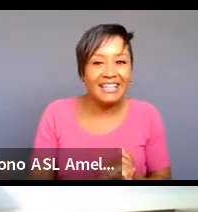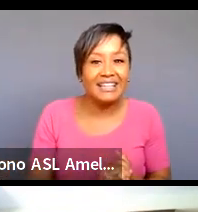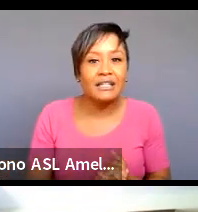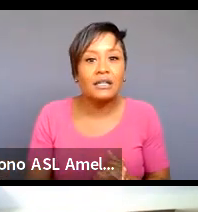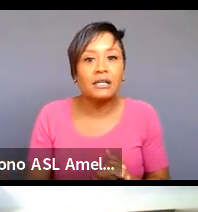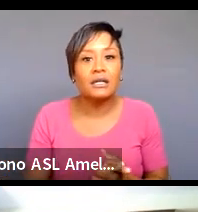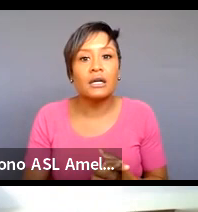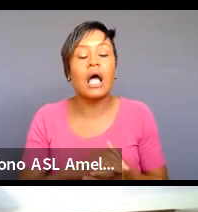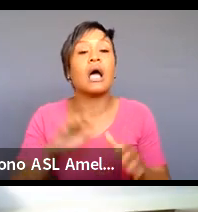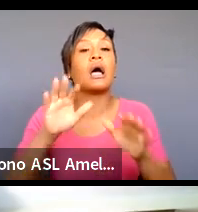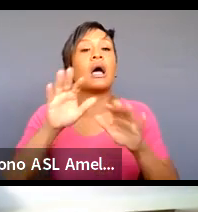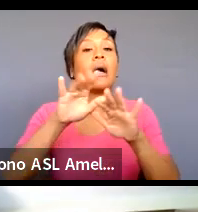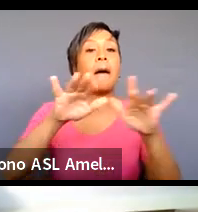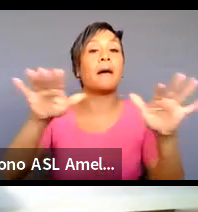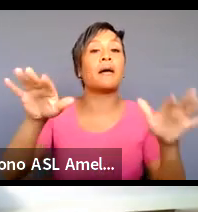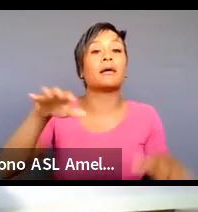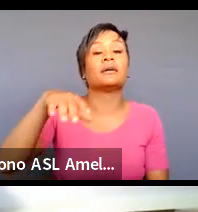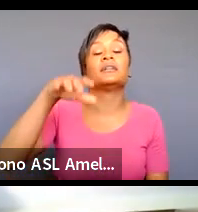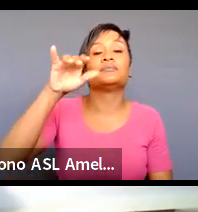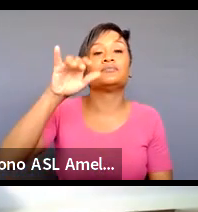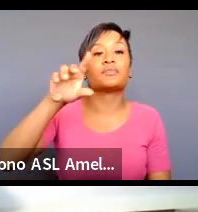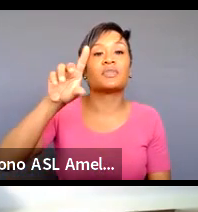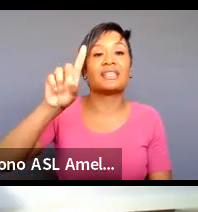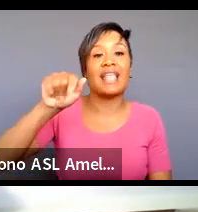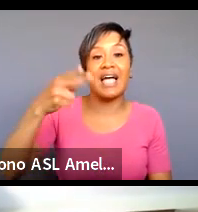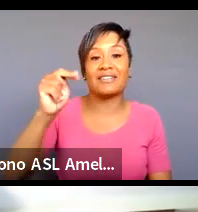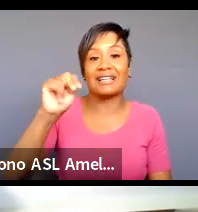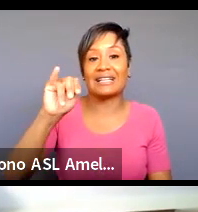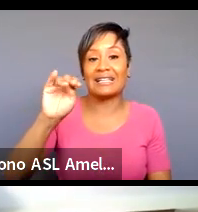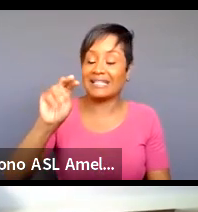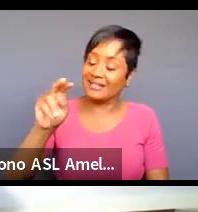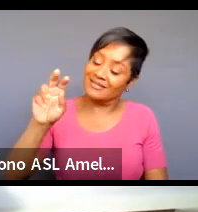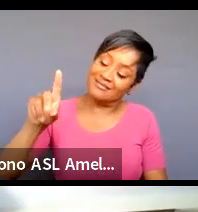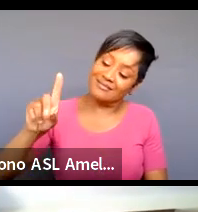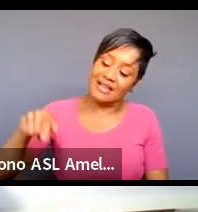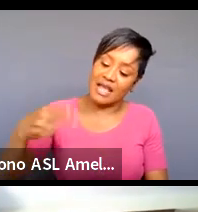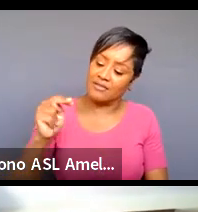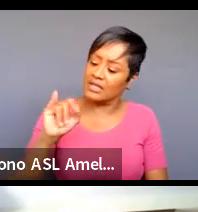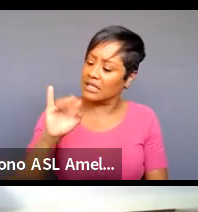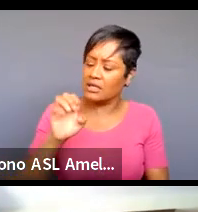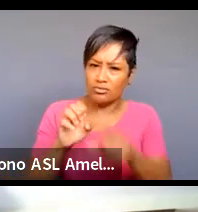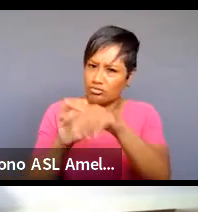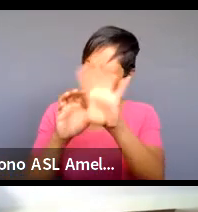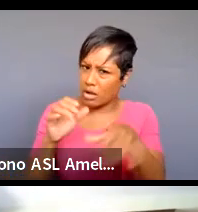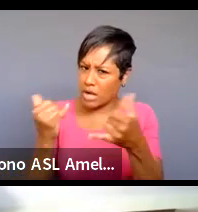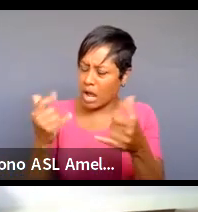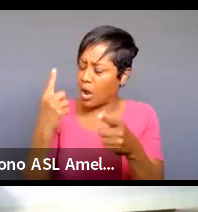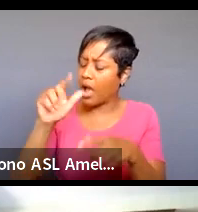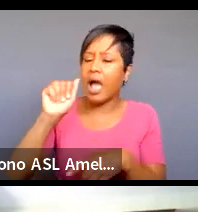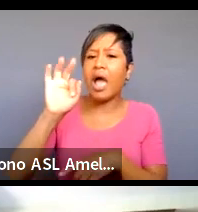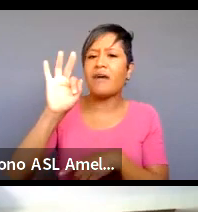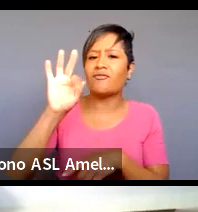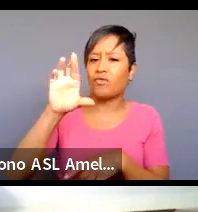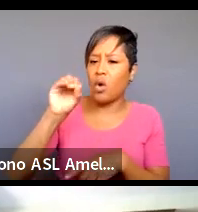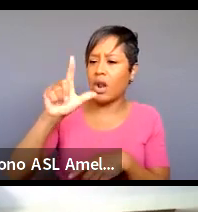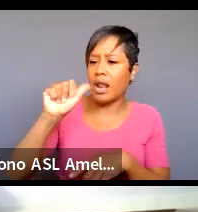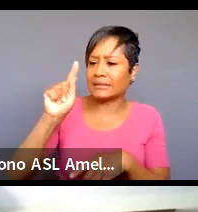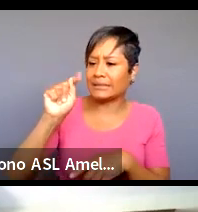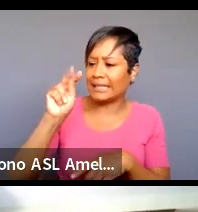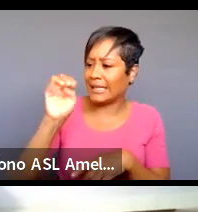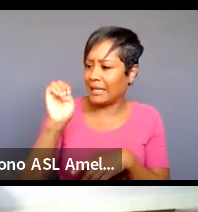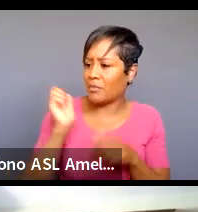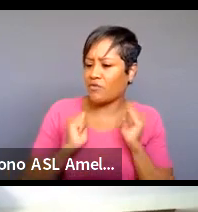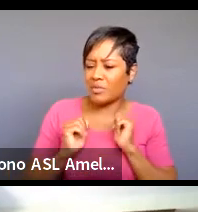chicago right now uh there's an afro-latino performer um i can't remember uh uh their last name